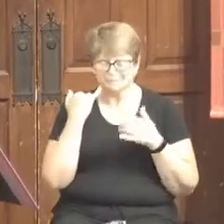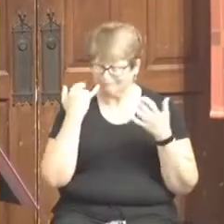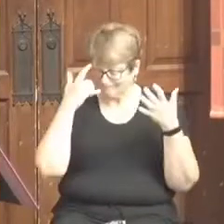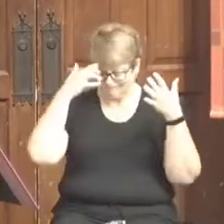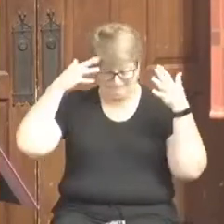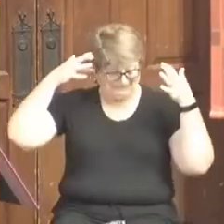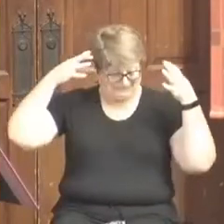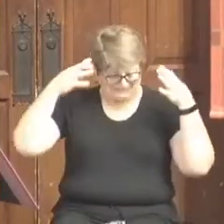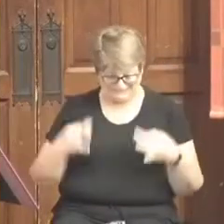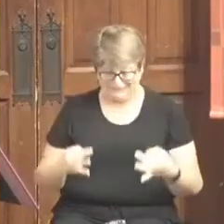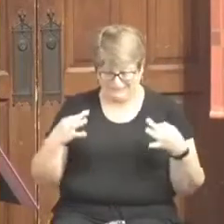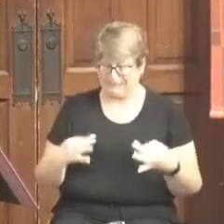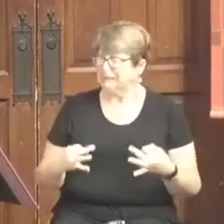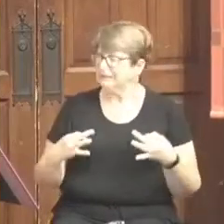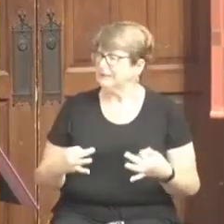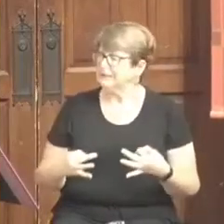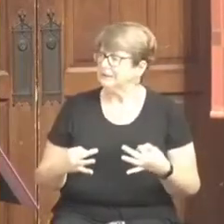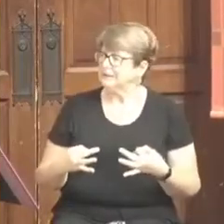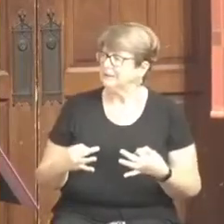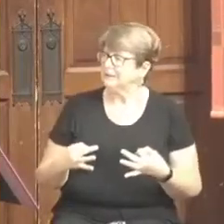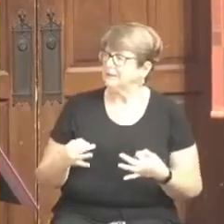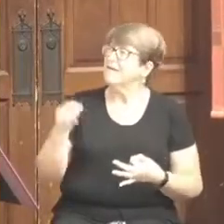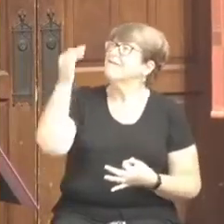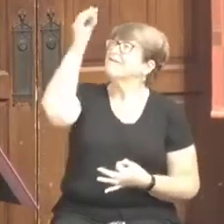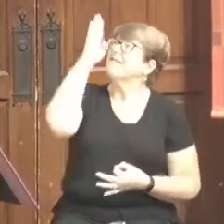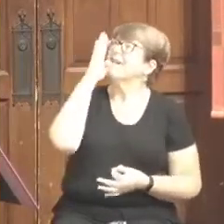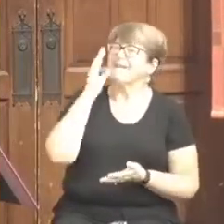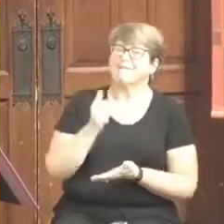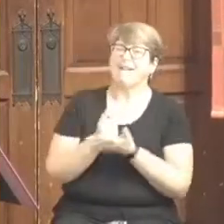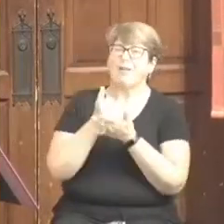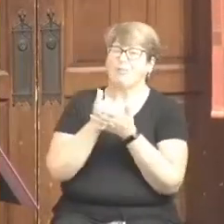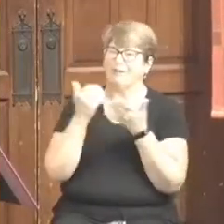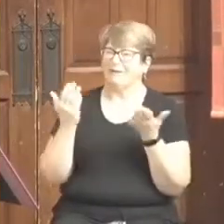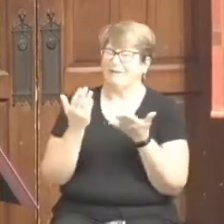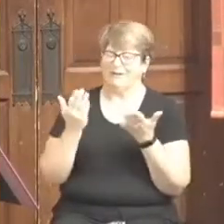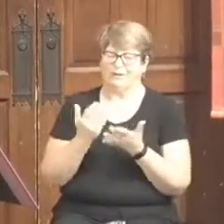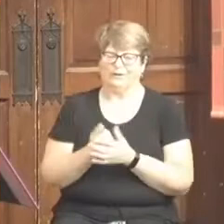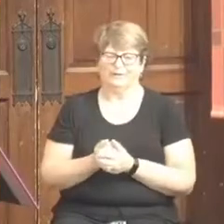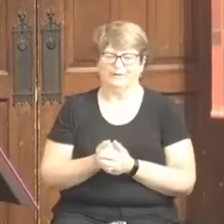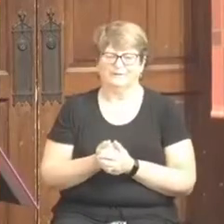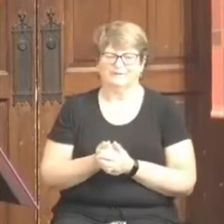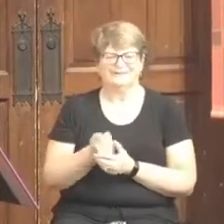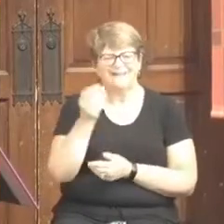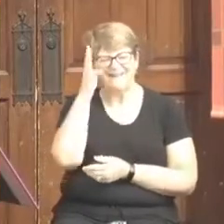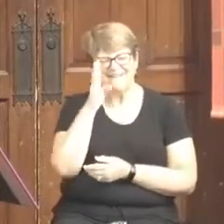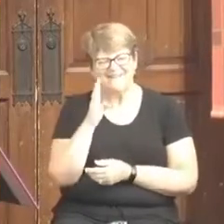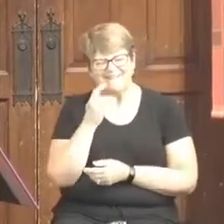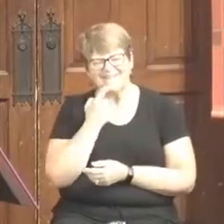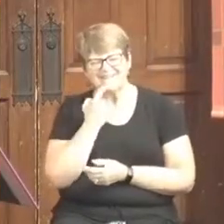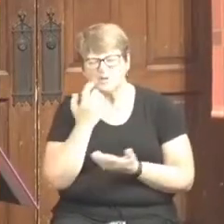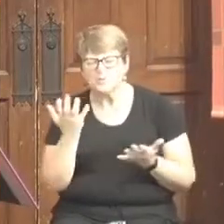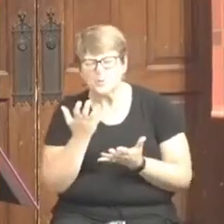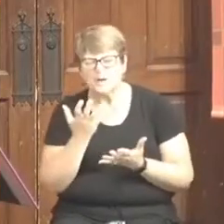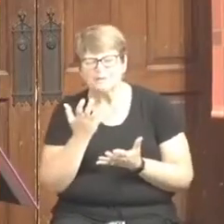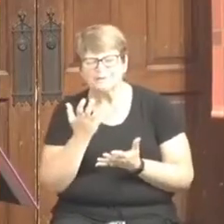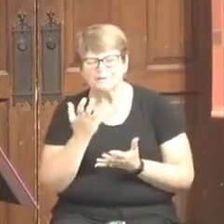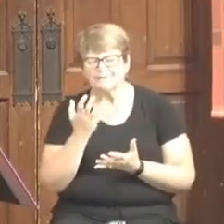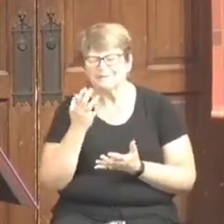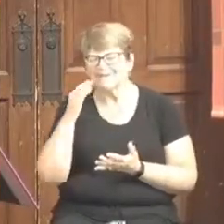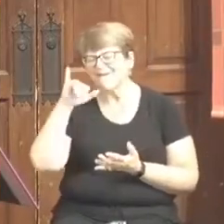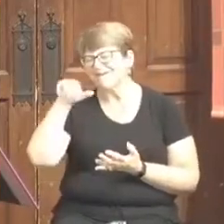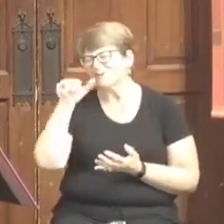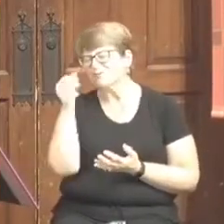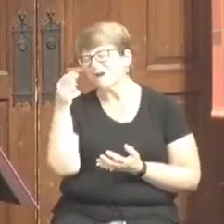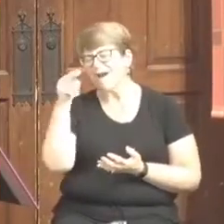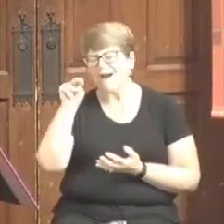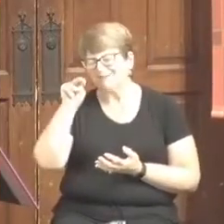God, can you help me here? And God said, John. See, God and I are